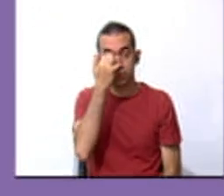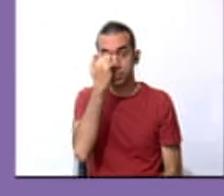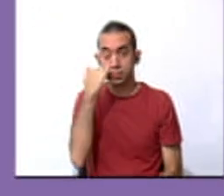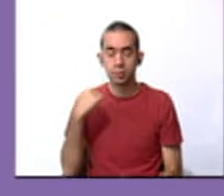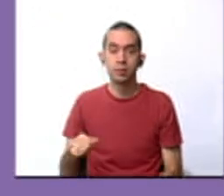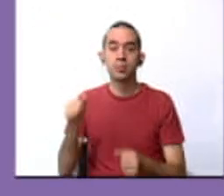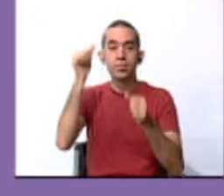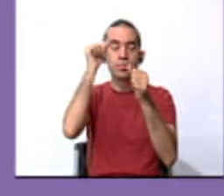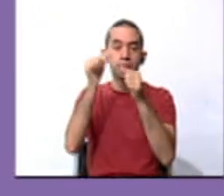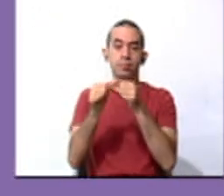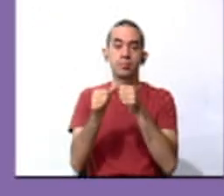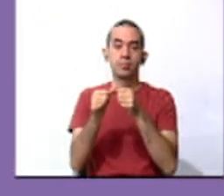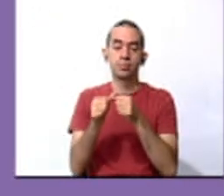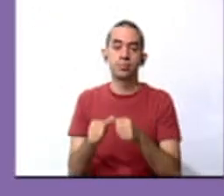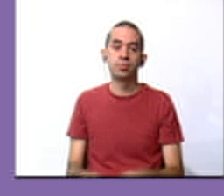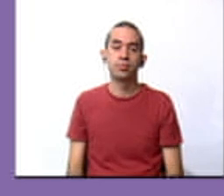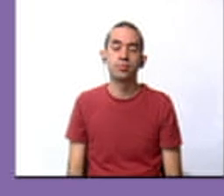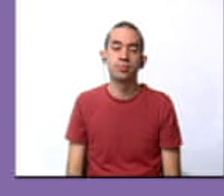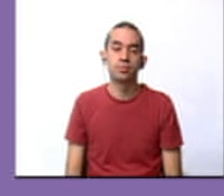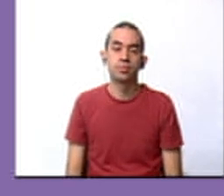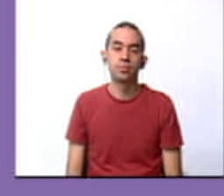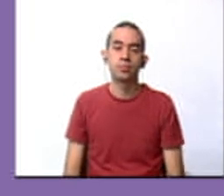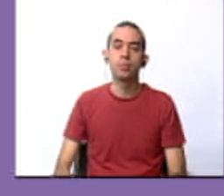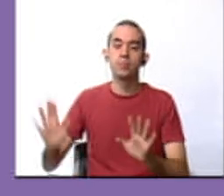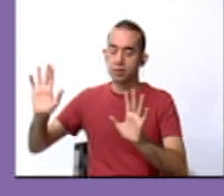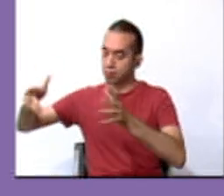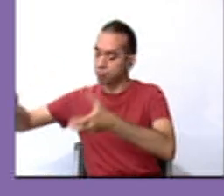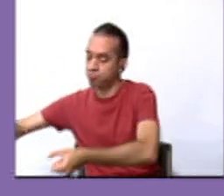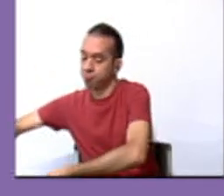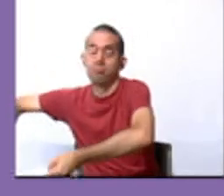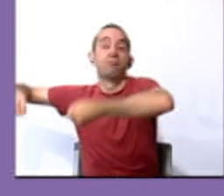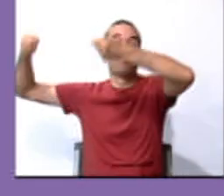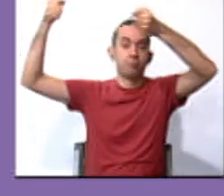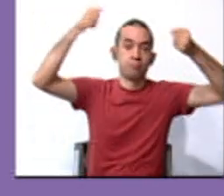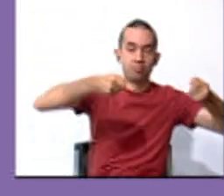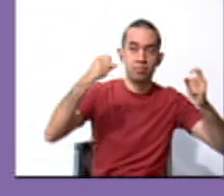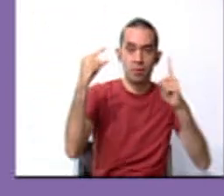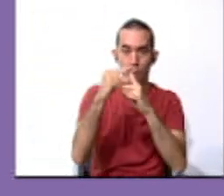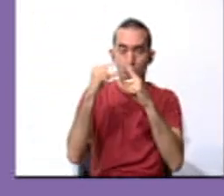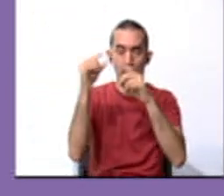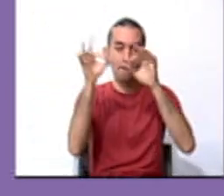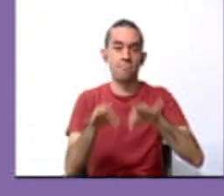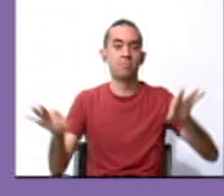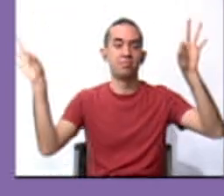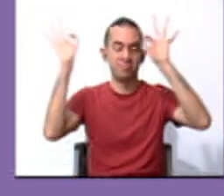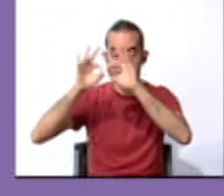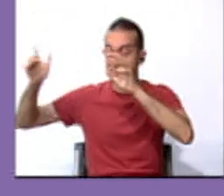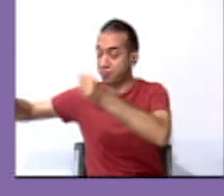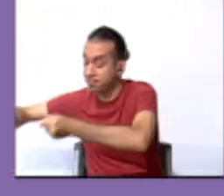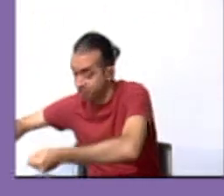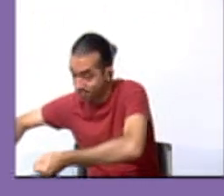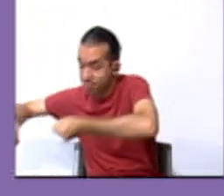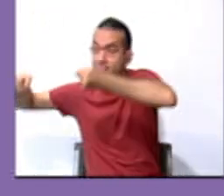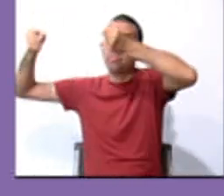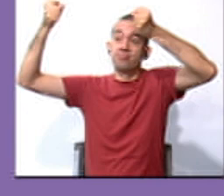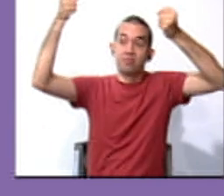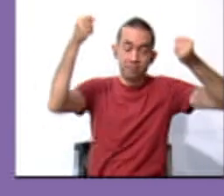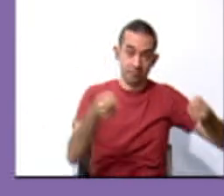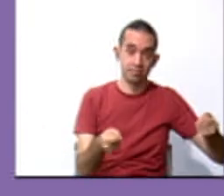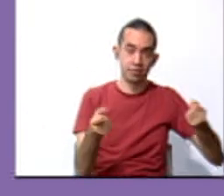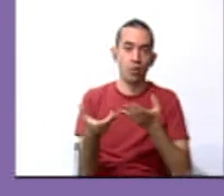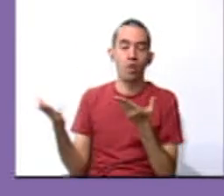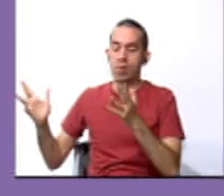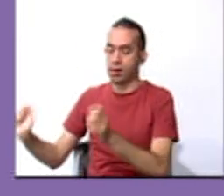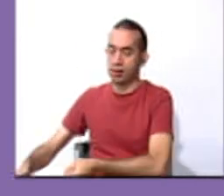Remember, before that, to raise. Okay. These words are very important. Raise objects.